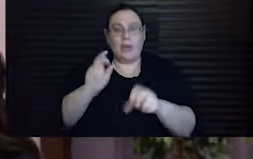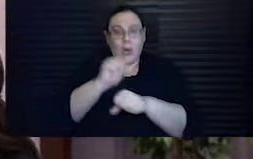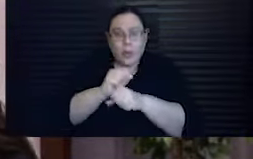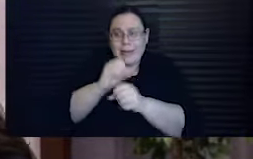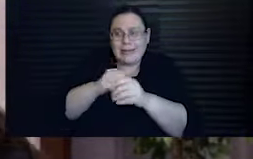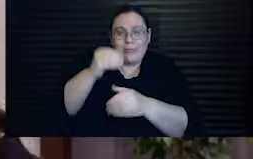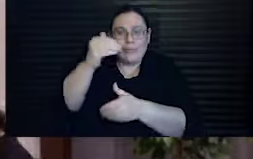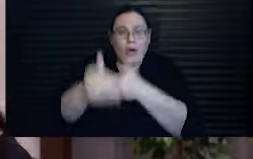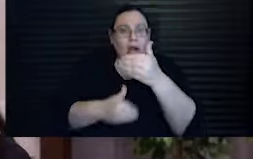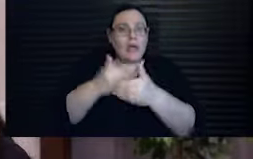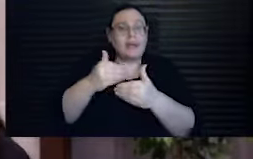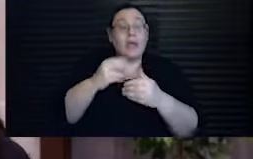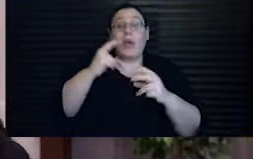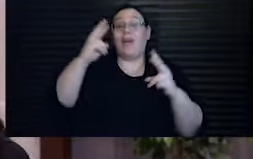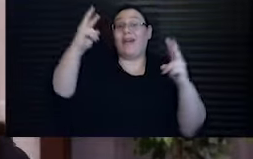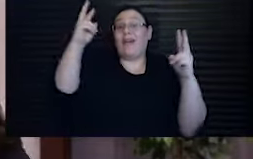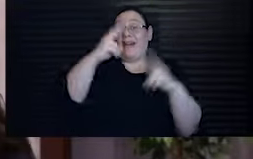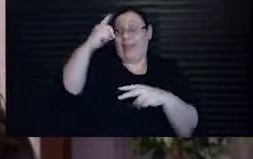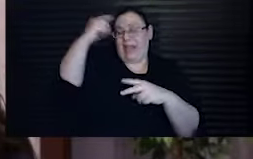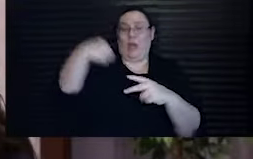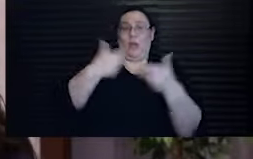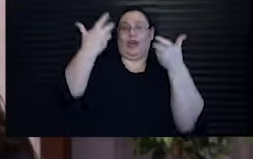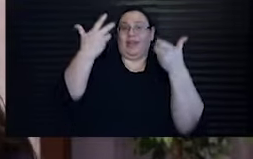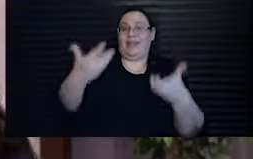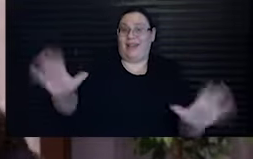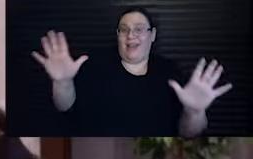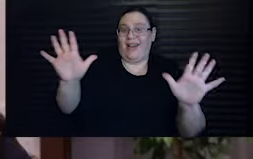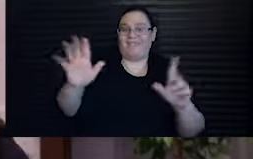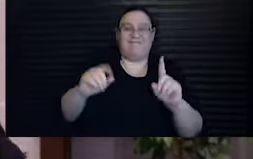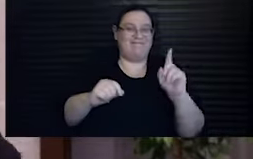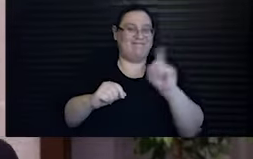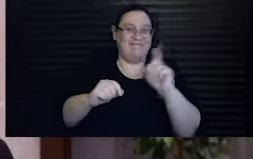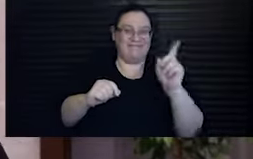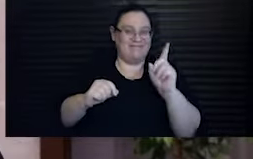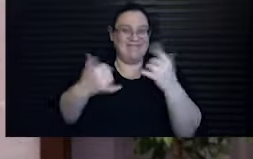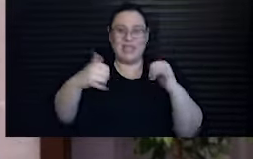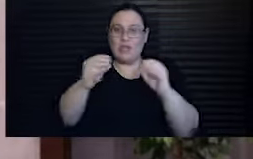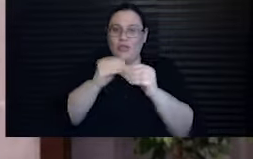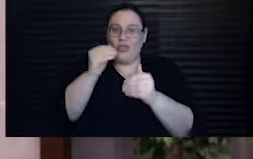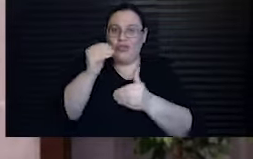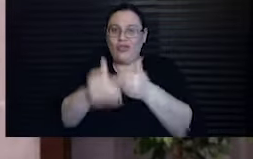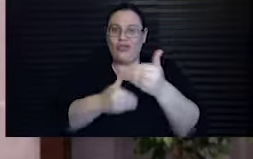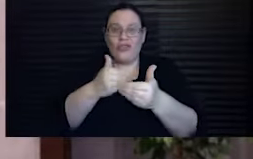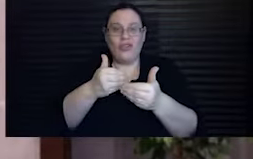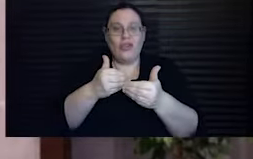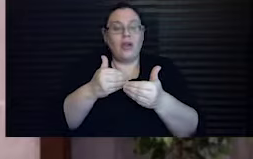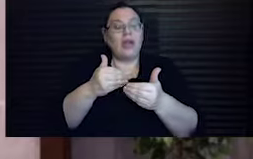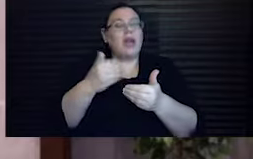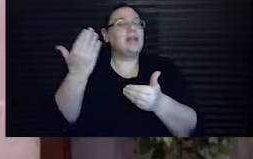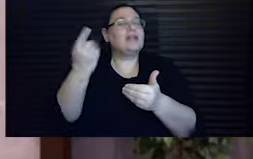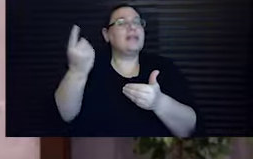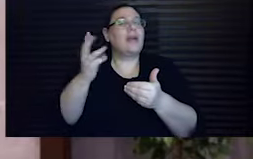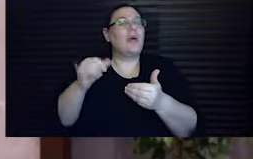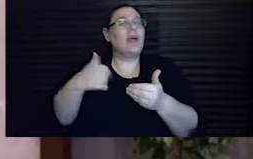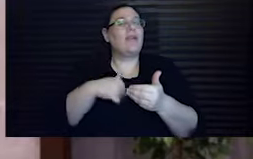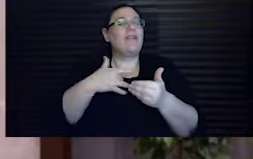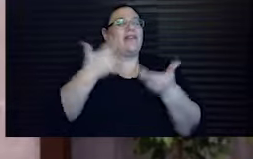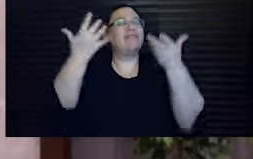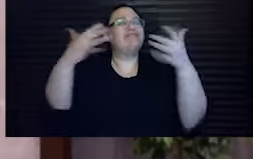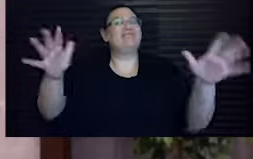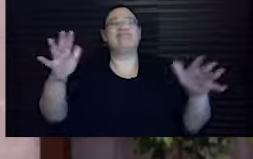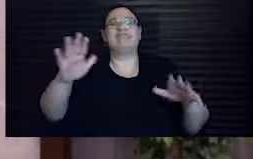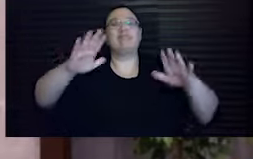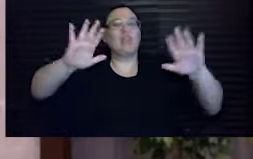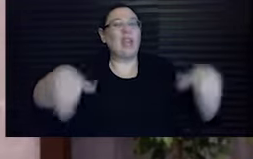that mistakenly think that they're finished. On some level, we think it's already over, that real